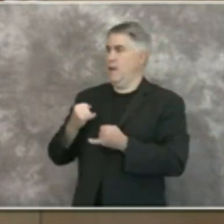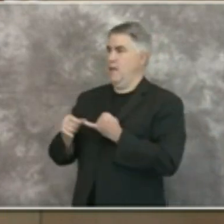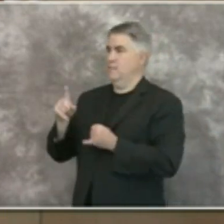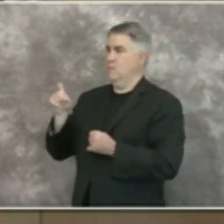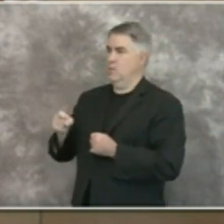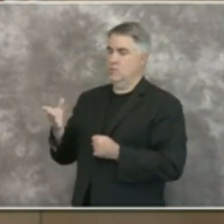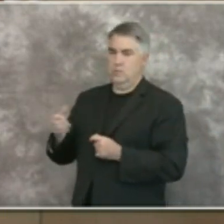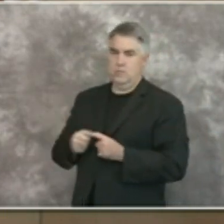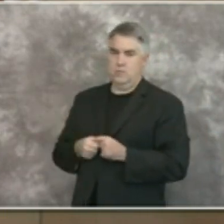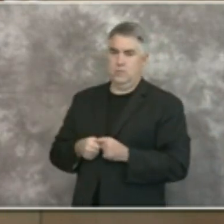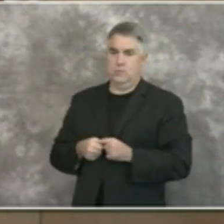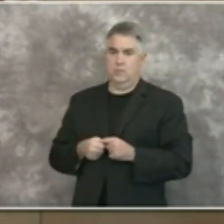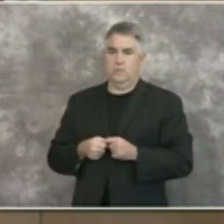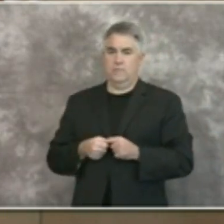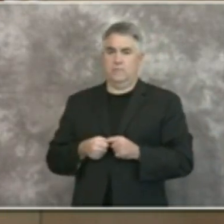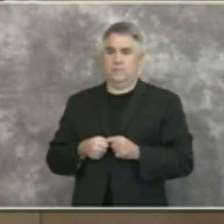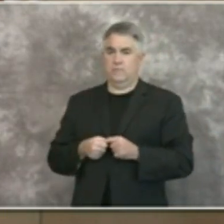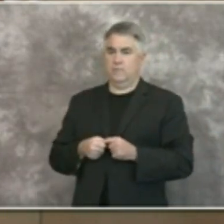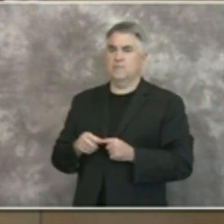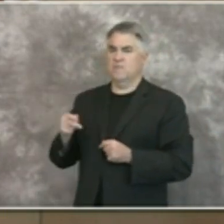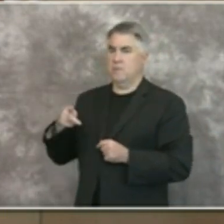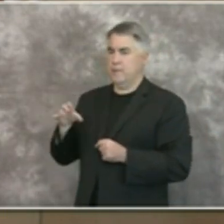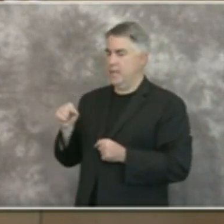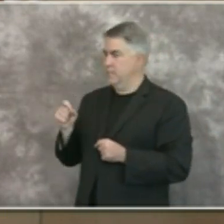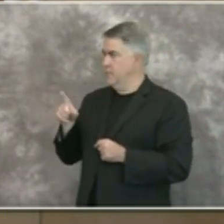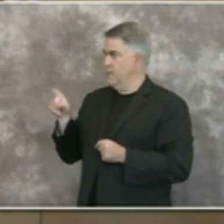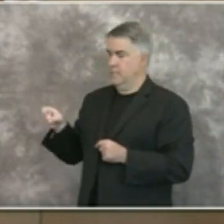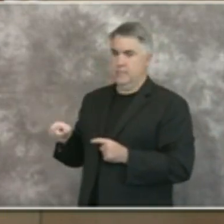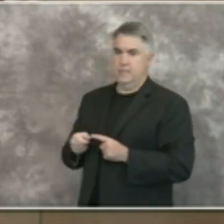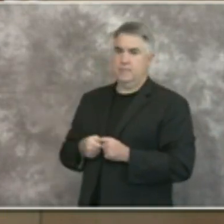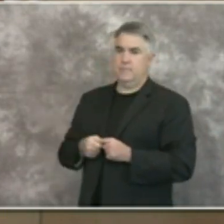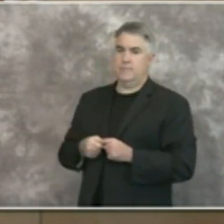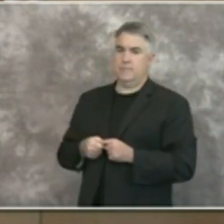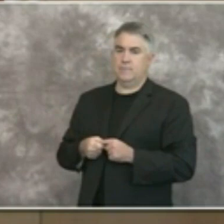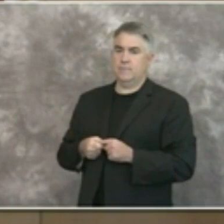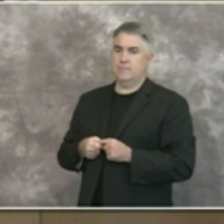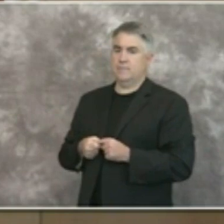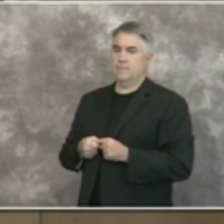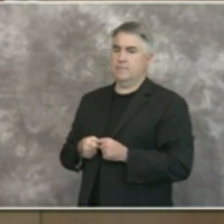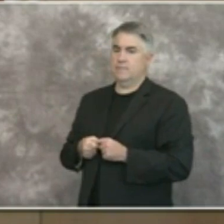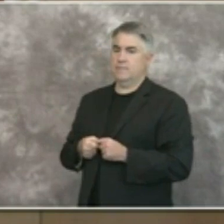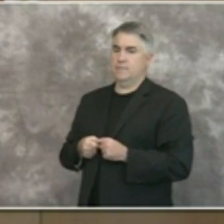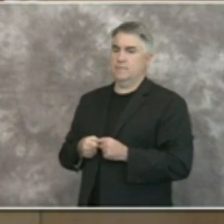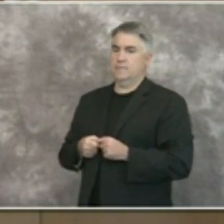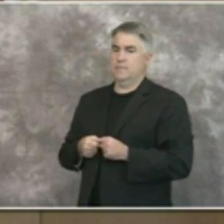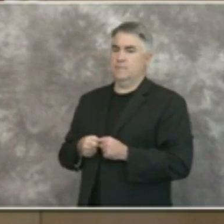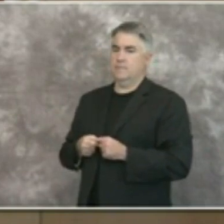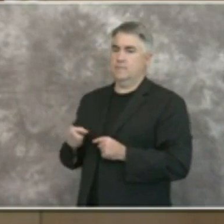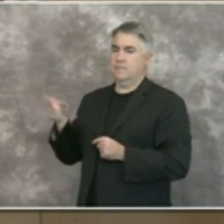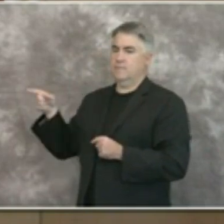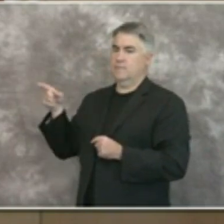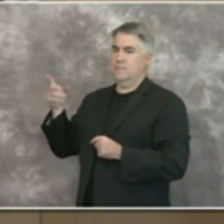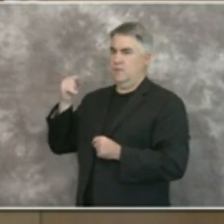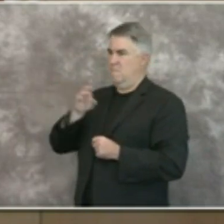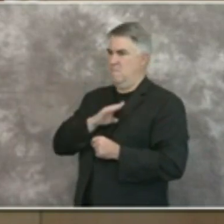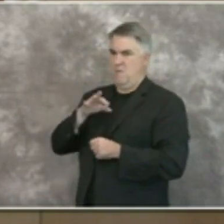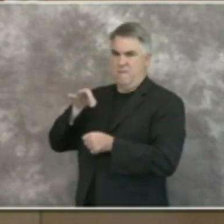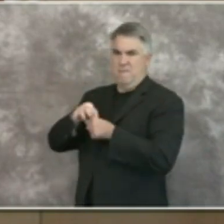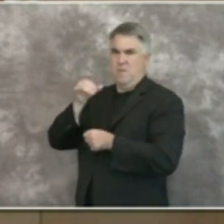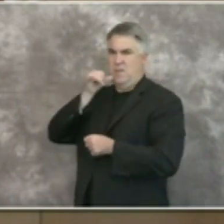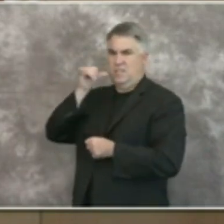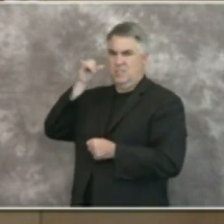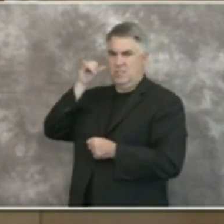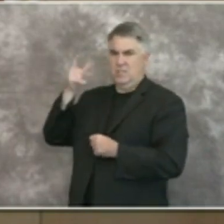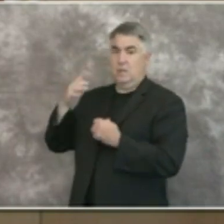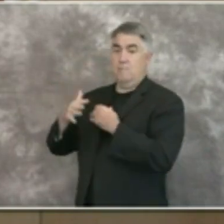mento with kpbs a follow-up to her call as i understand it the board also voted in favor of opening all beach parking lots and